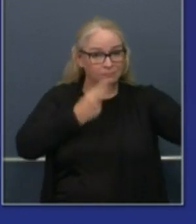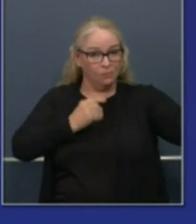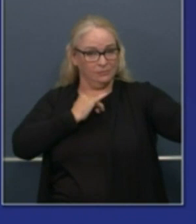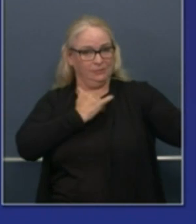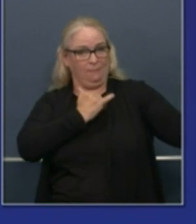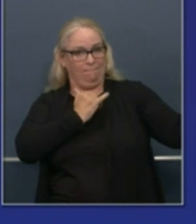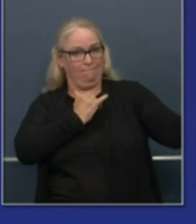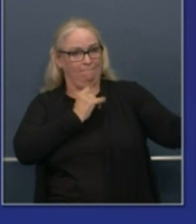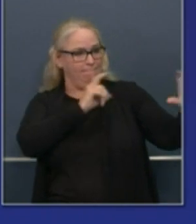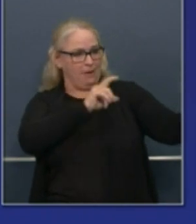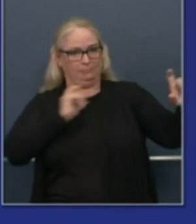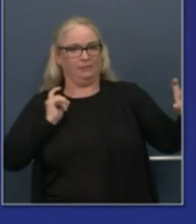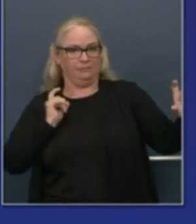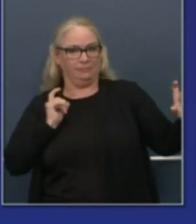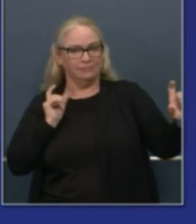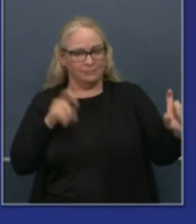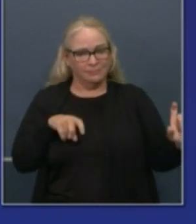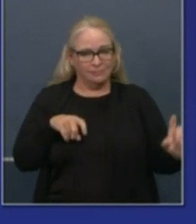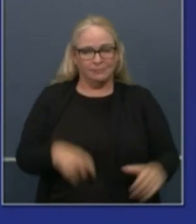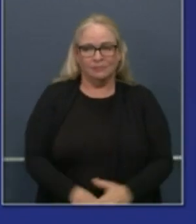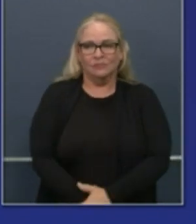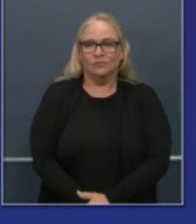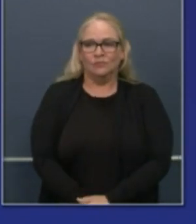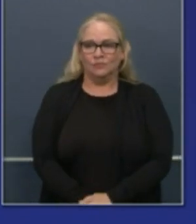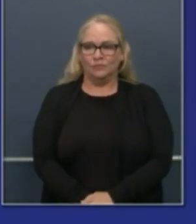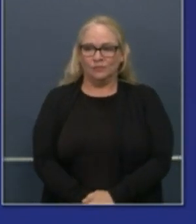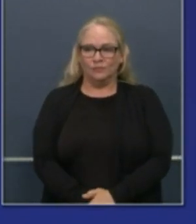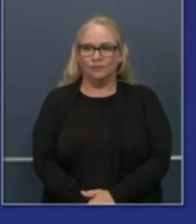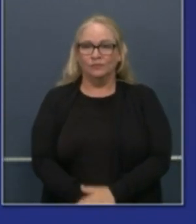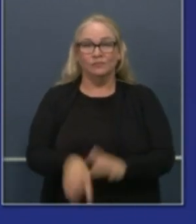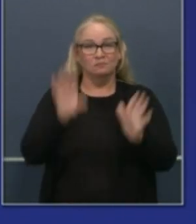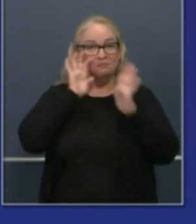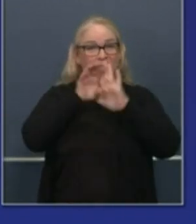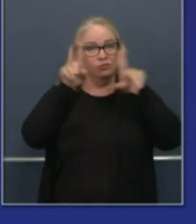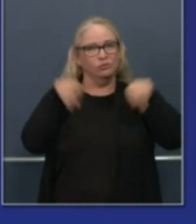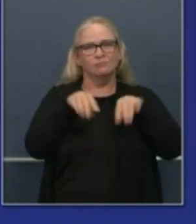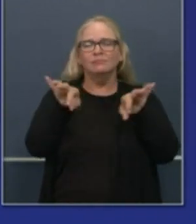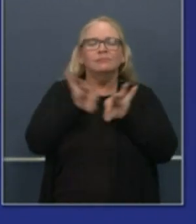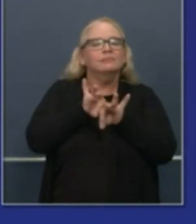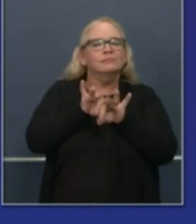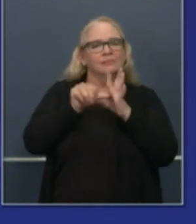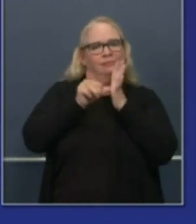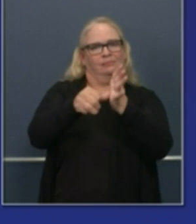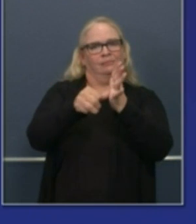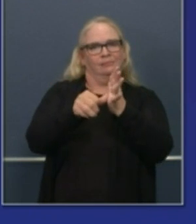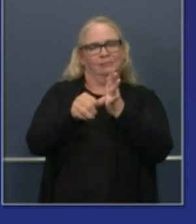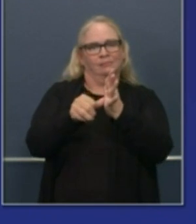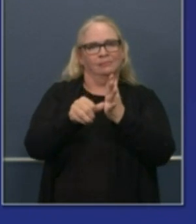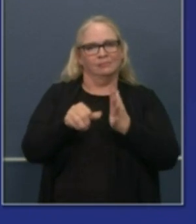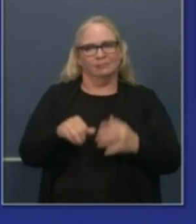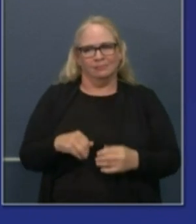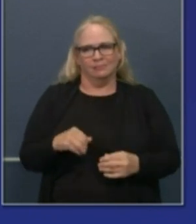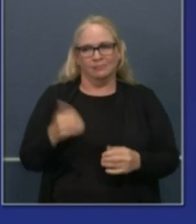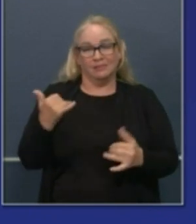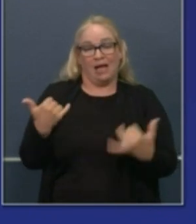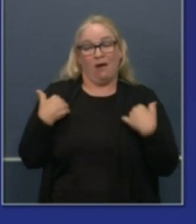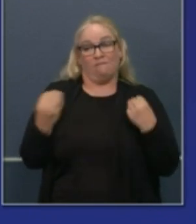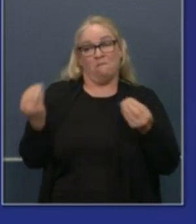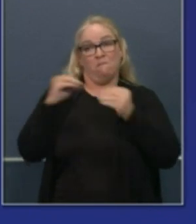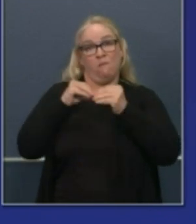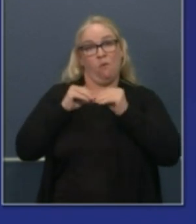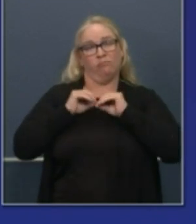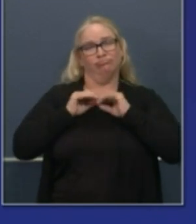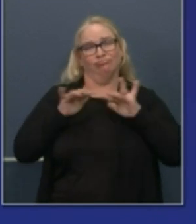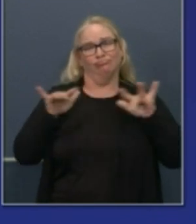that I think are well described and obviously now need to be more vigilantly followed